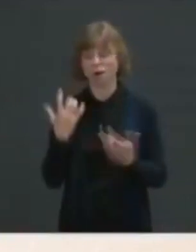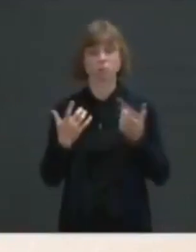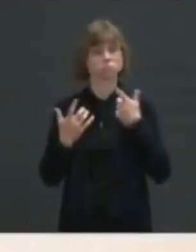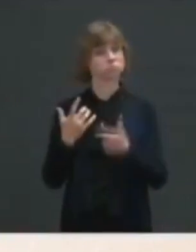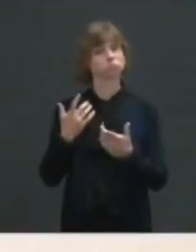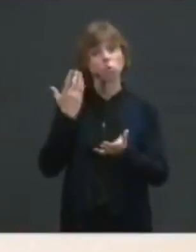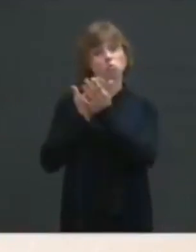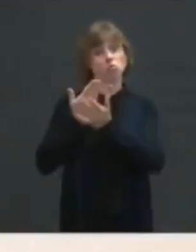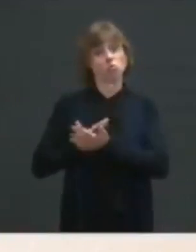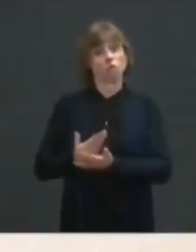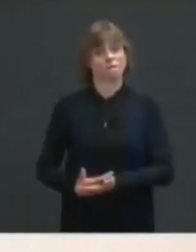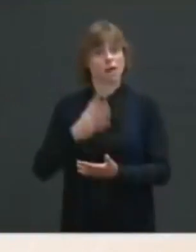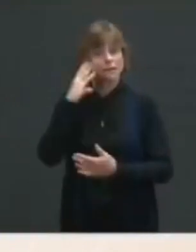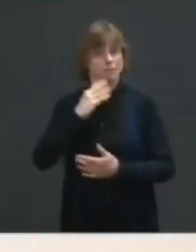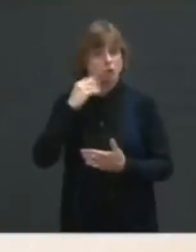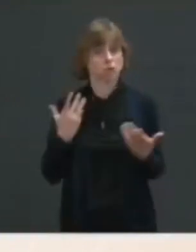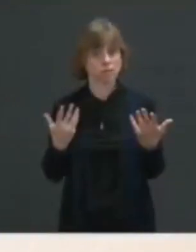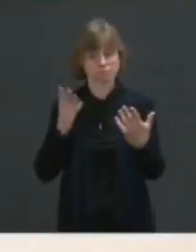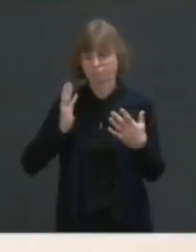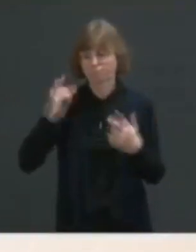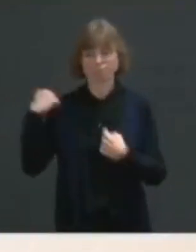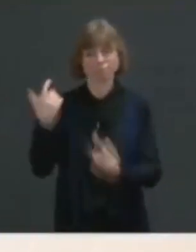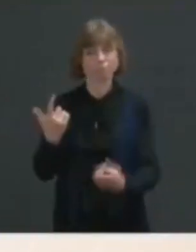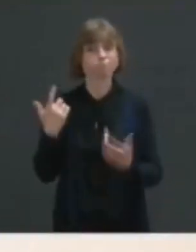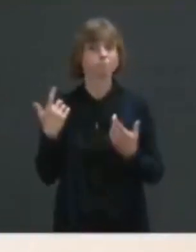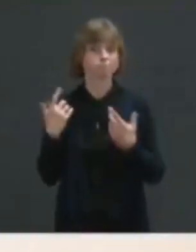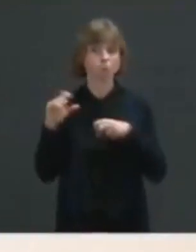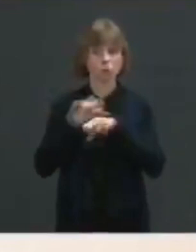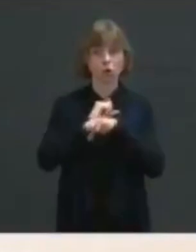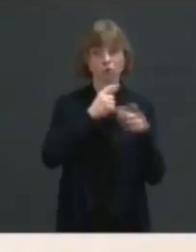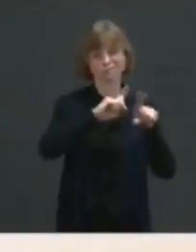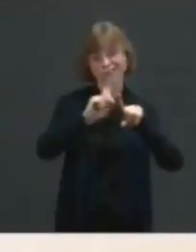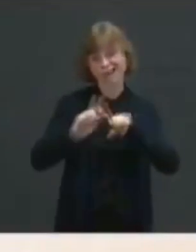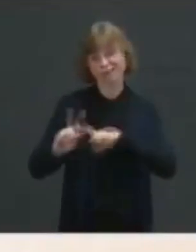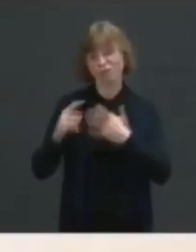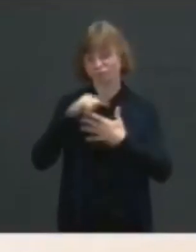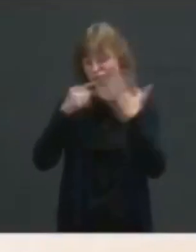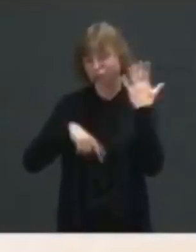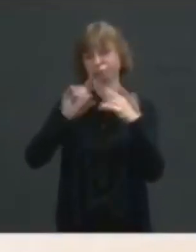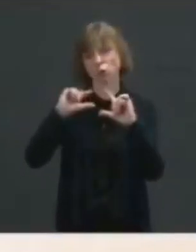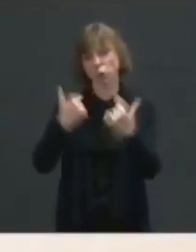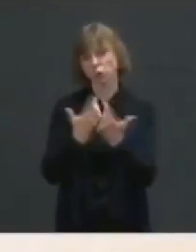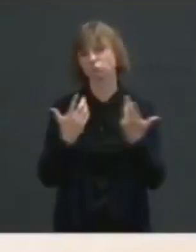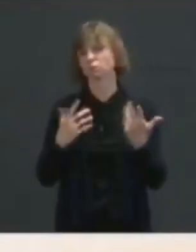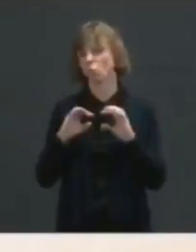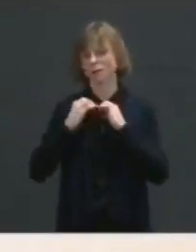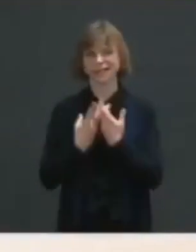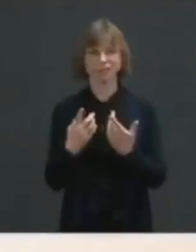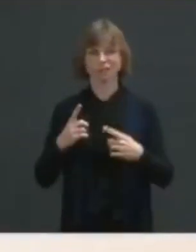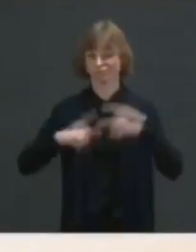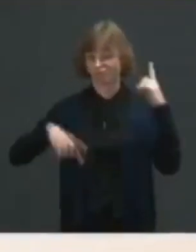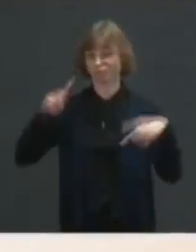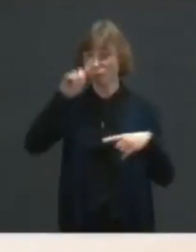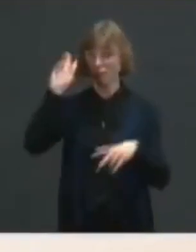proven experience and record, as I outlined earlier, of working with different groups and organizations with different political beliefs. And